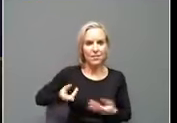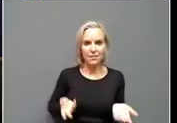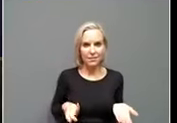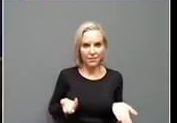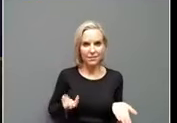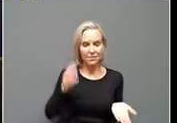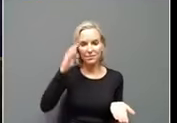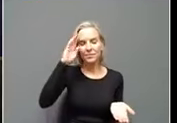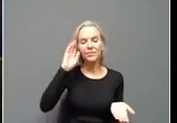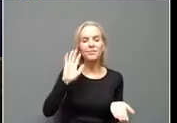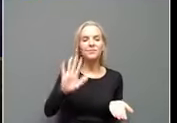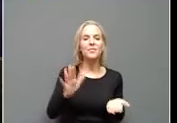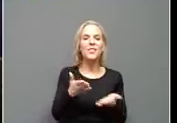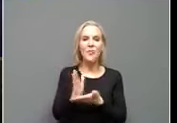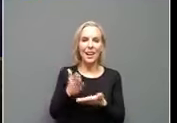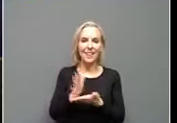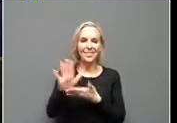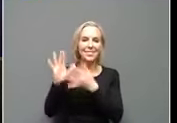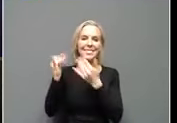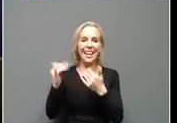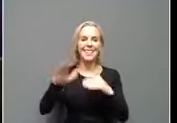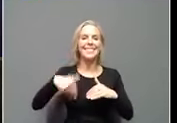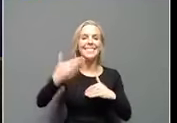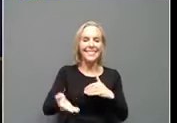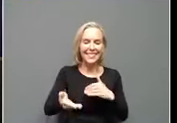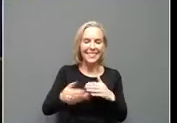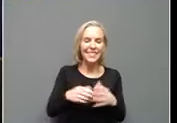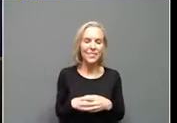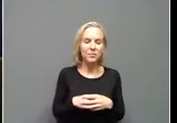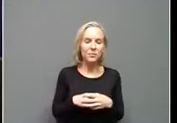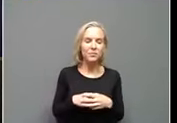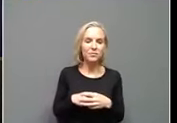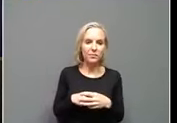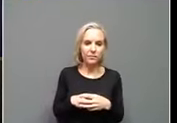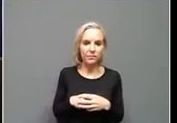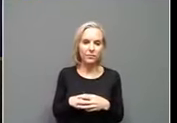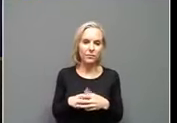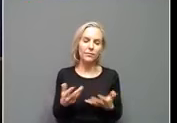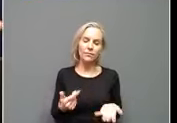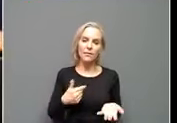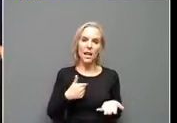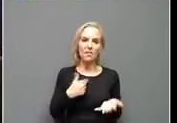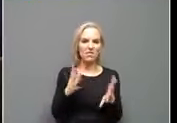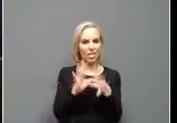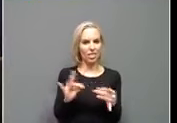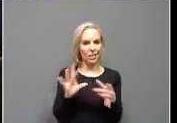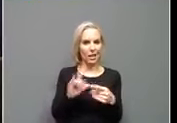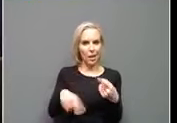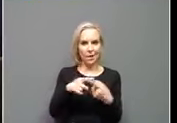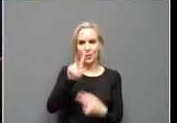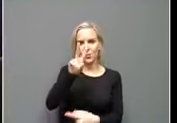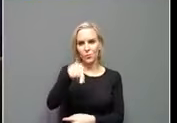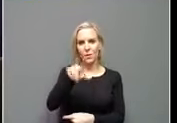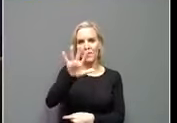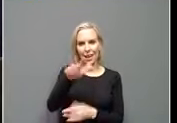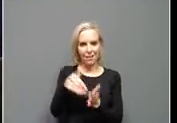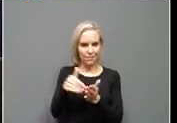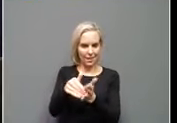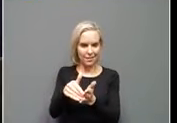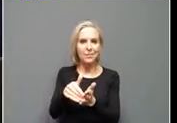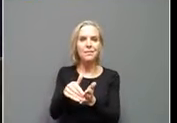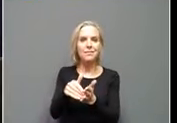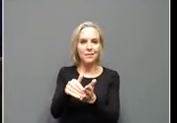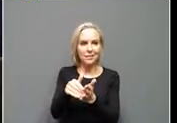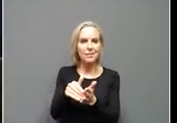All right, so with that, obviously I've been talking about this 2.5 million vaccination